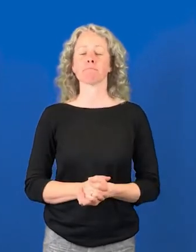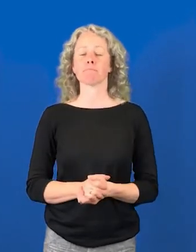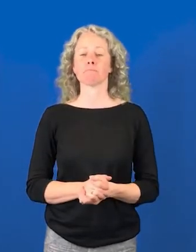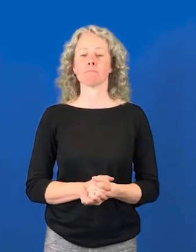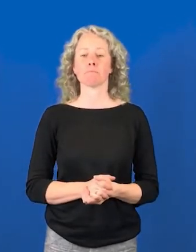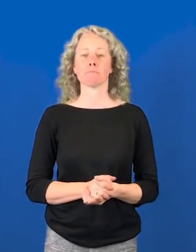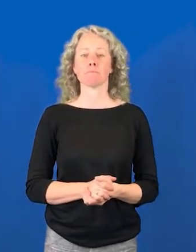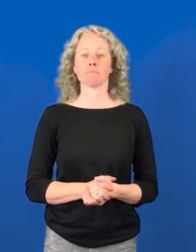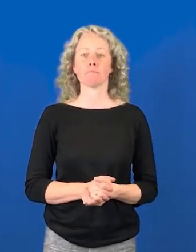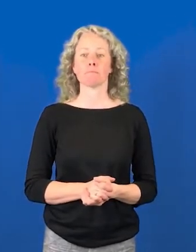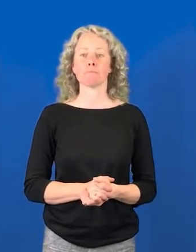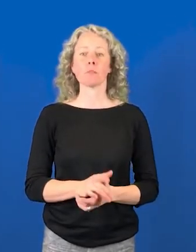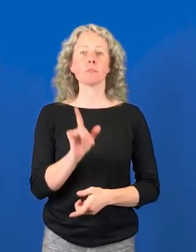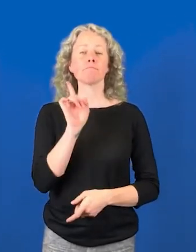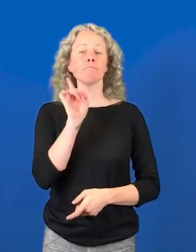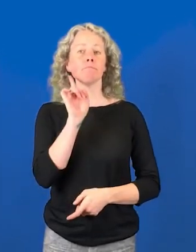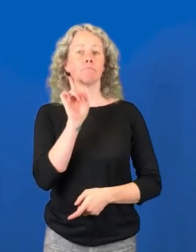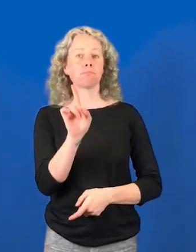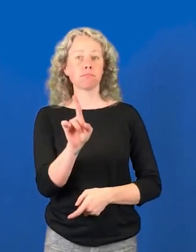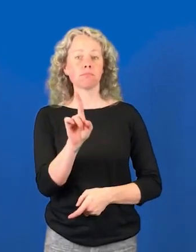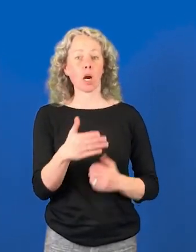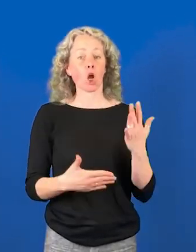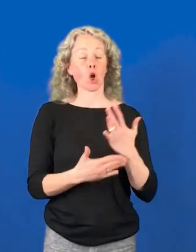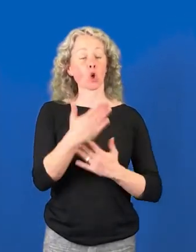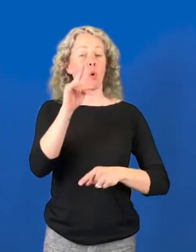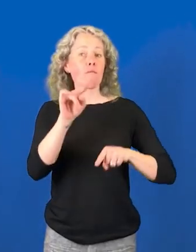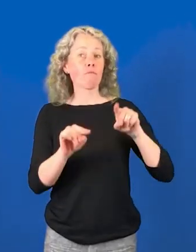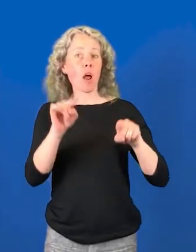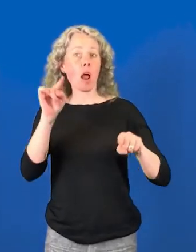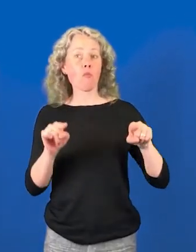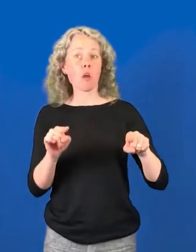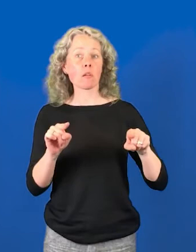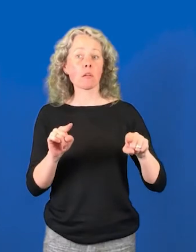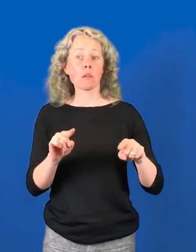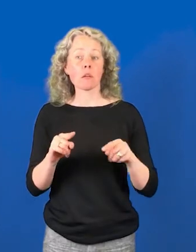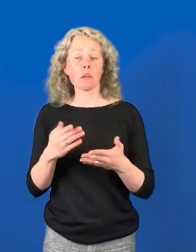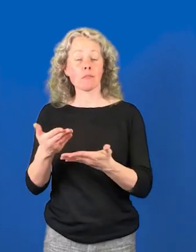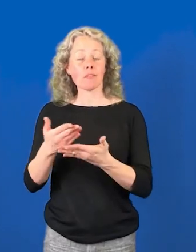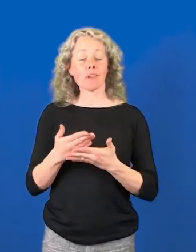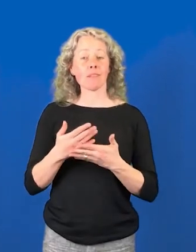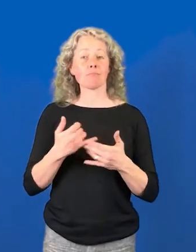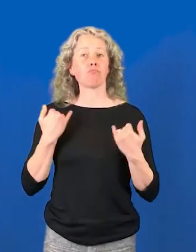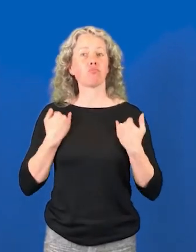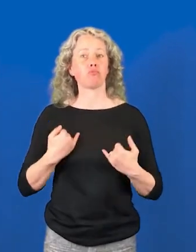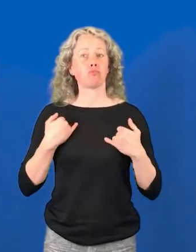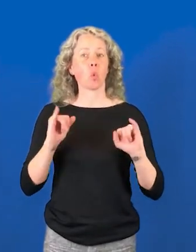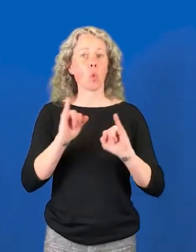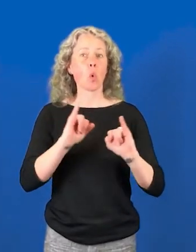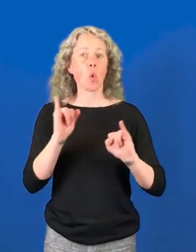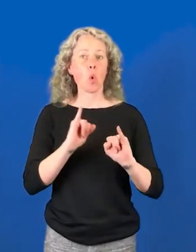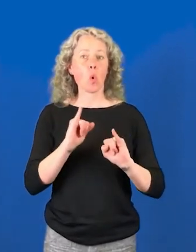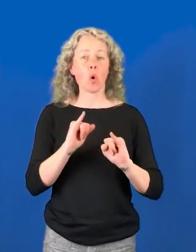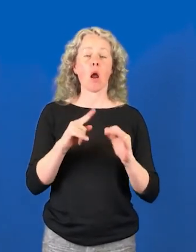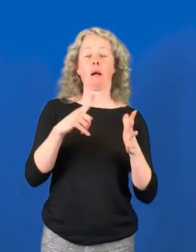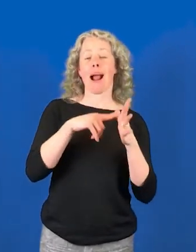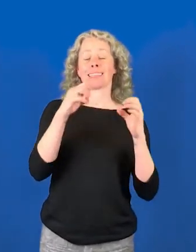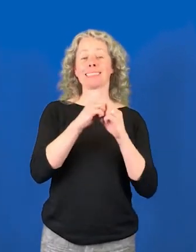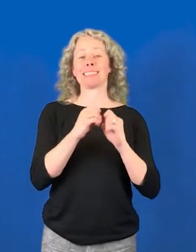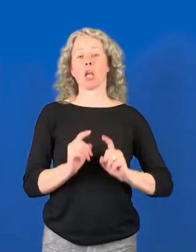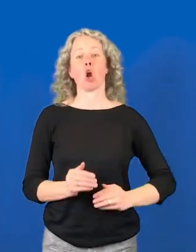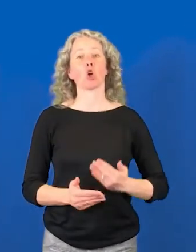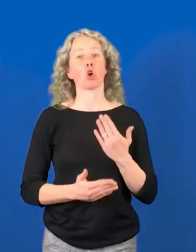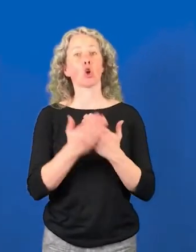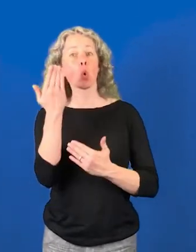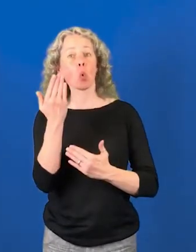works but if the new variant also causes severe disease has got antigenically is totally different from the old one